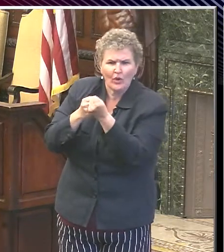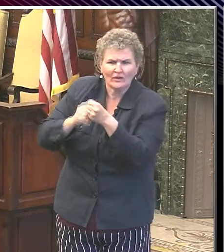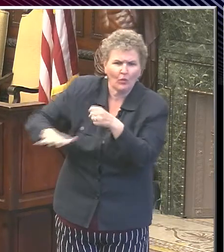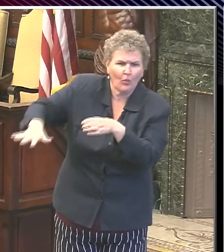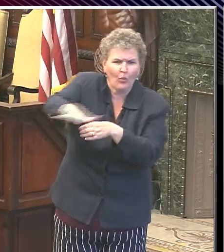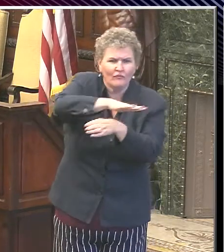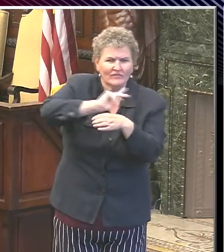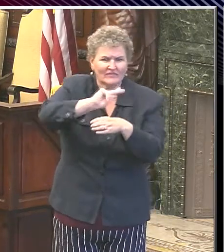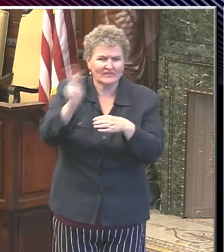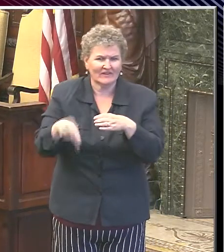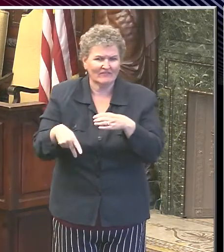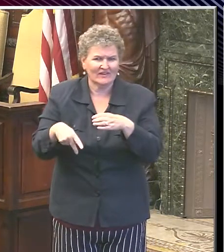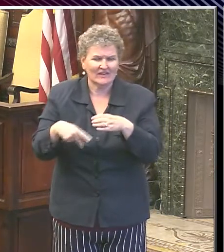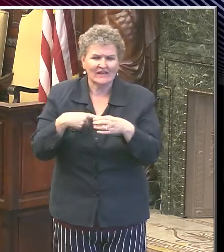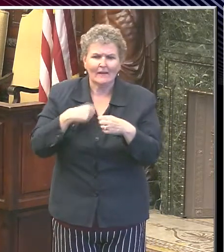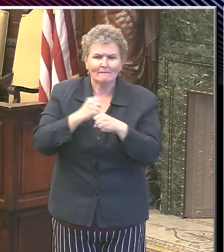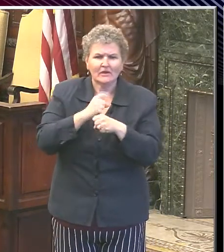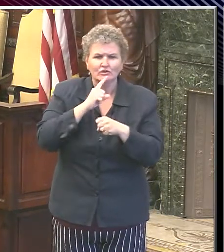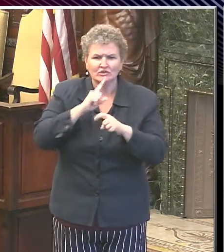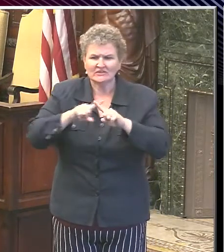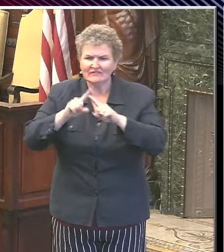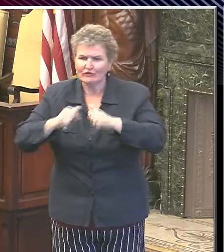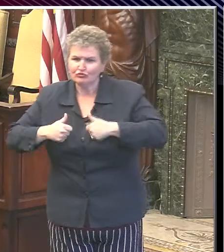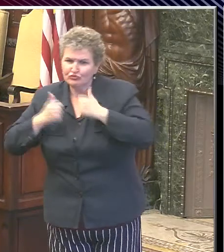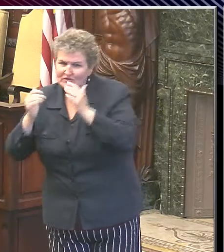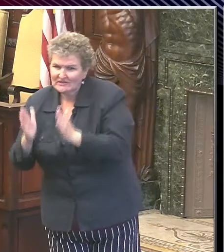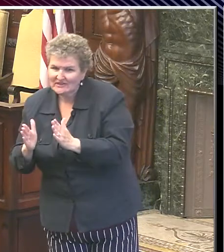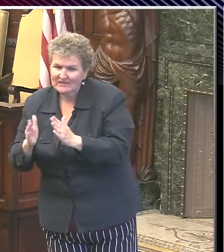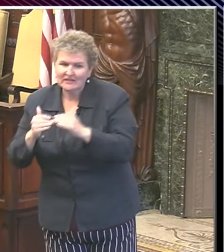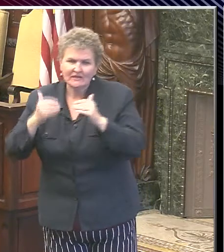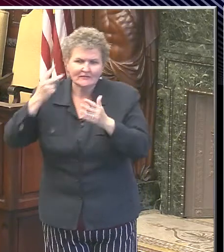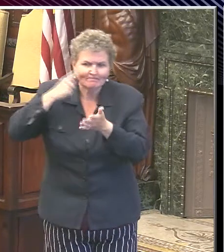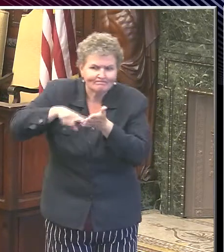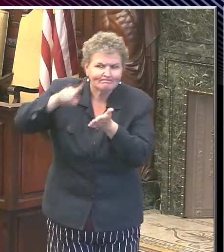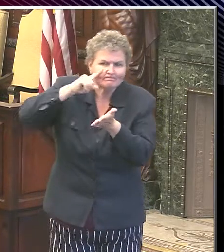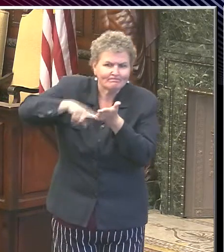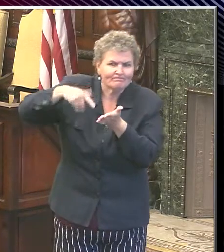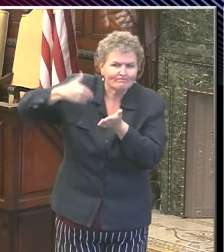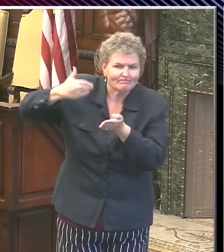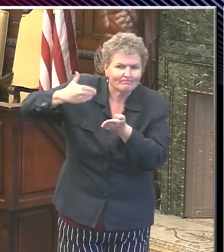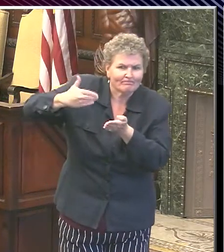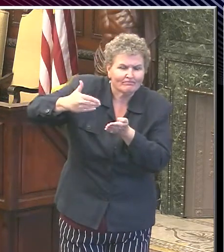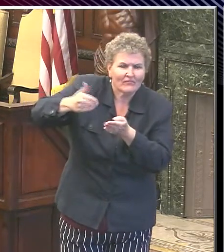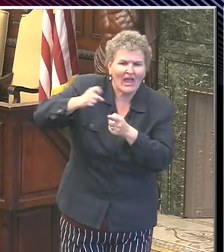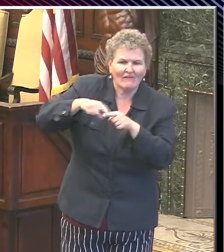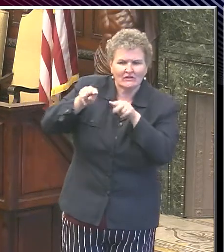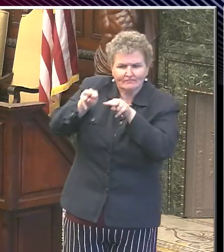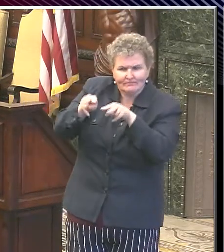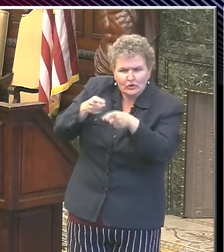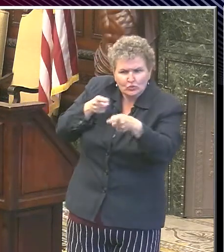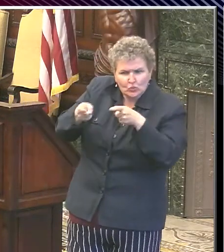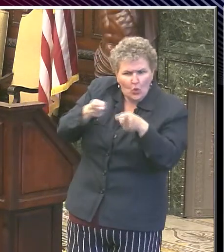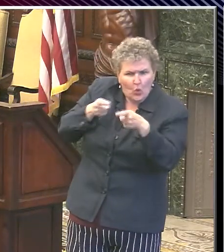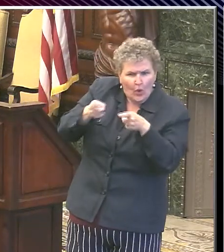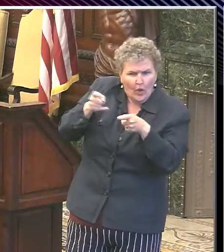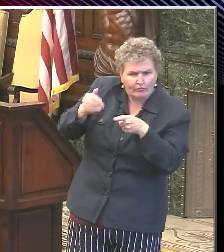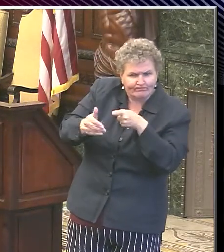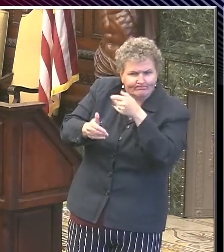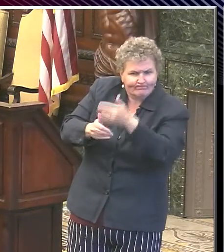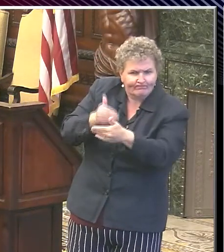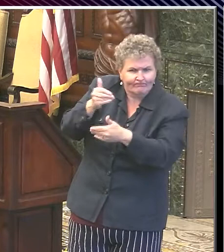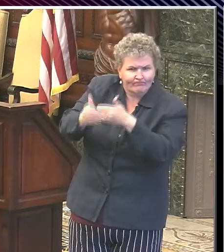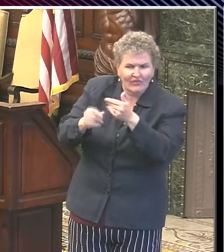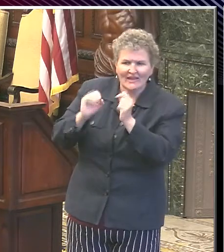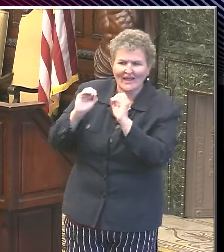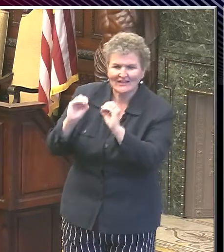include testing for residents as needed and advice on infection control and procedures and any other education, whatever support nursing